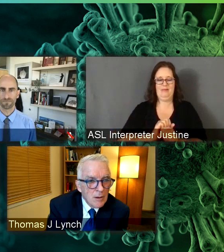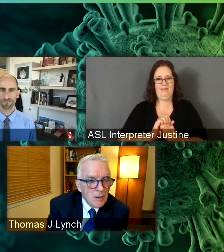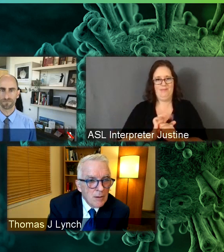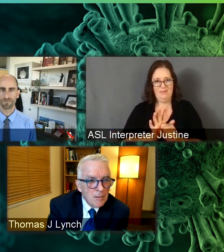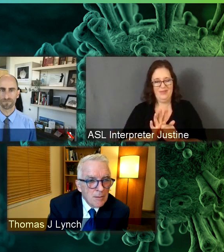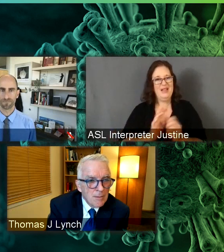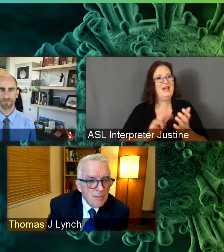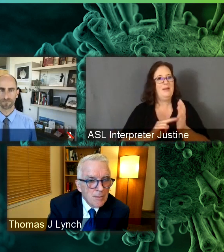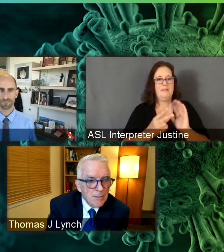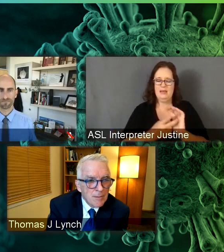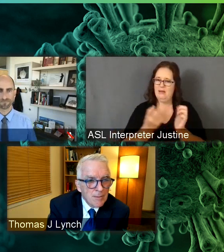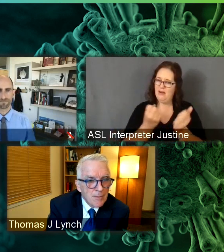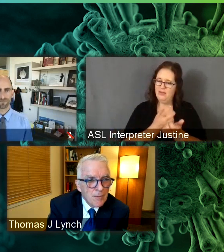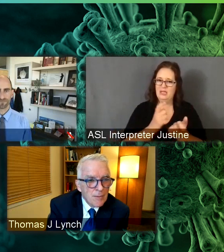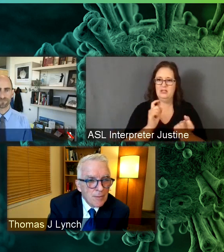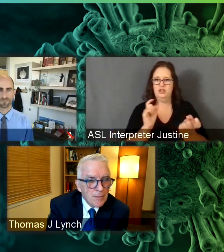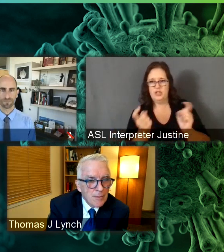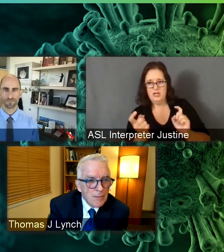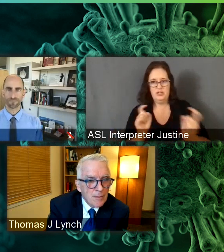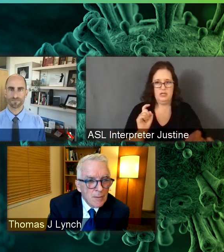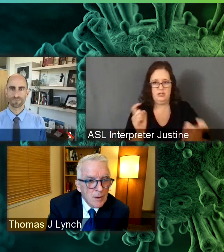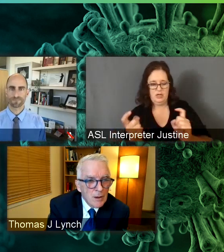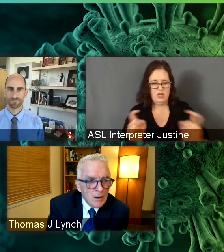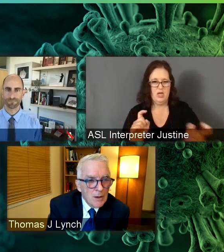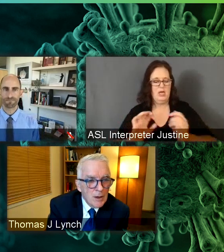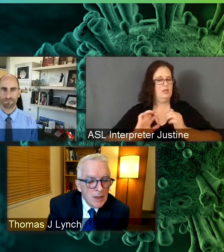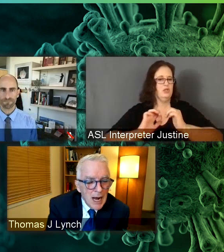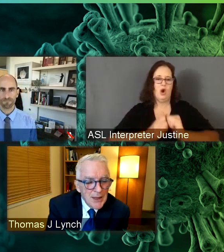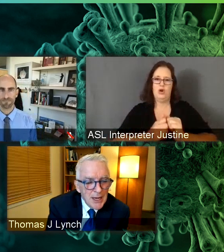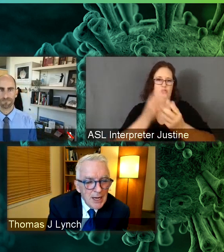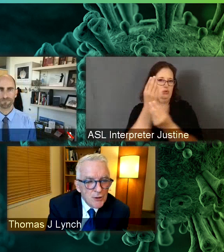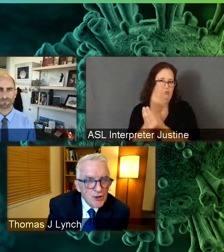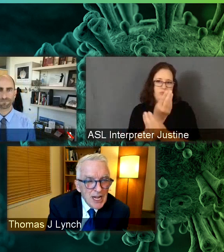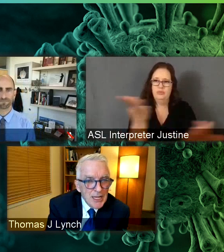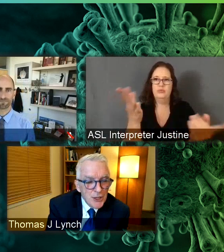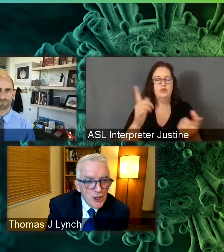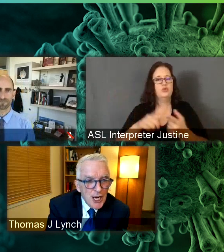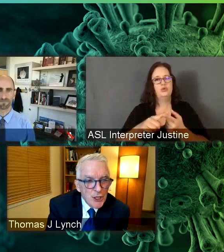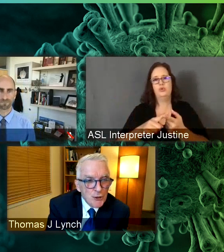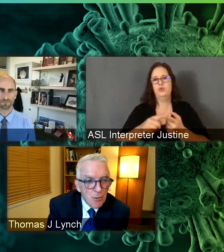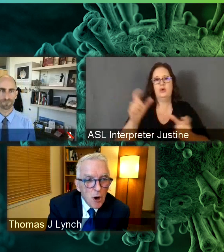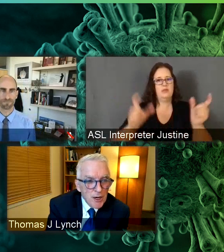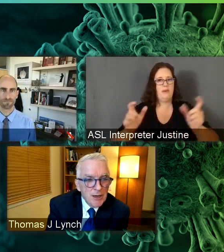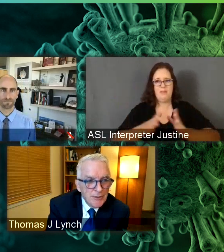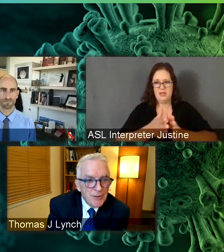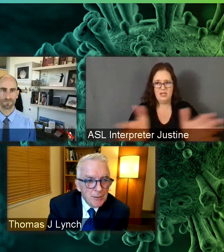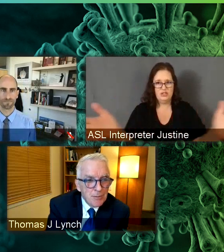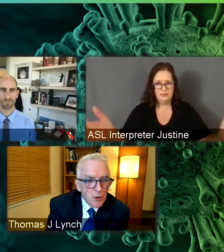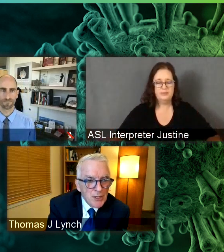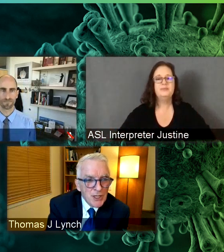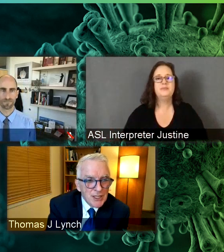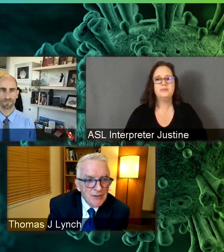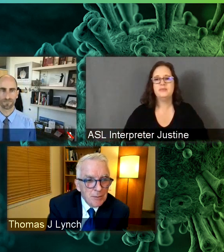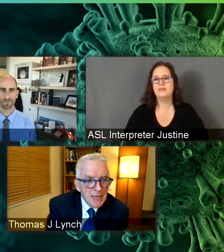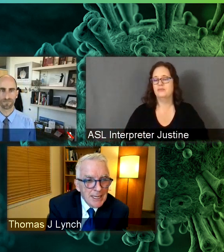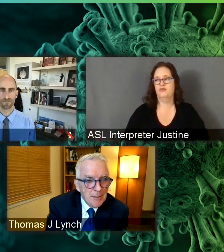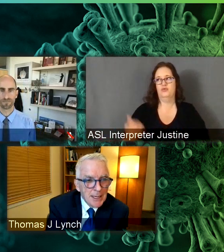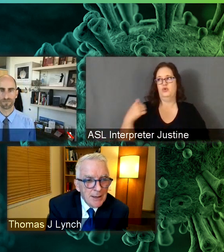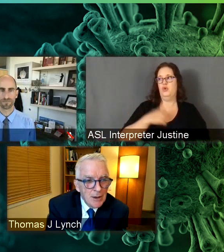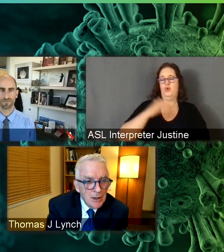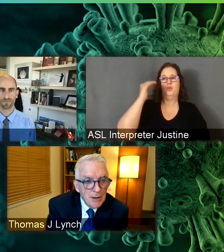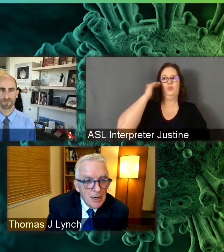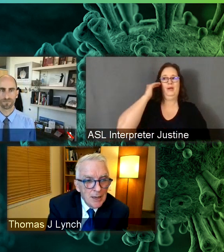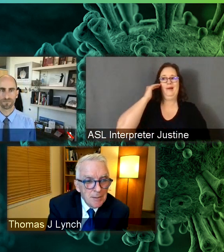changing and hard to relate to the general population. Yeah. I think understanding that change is part of the process of a